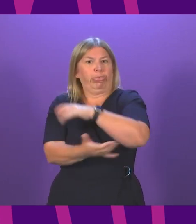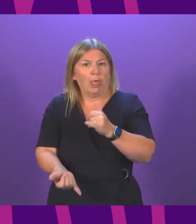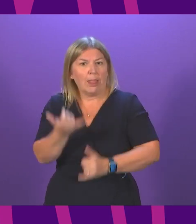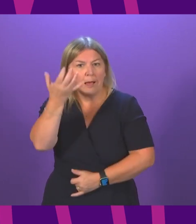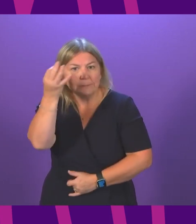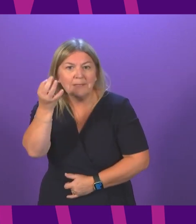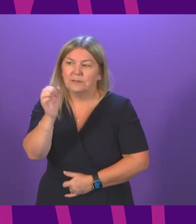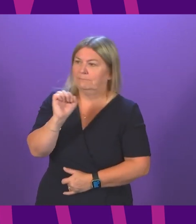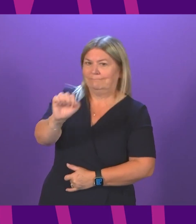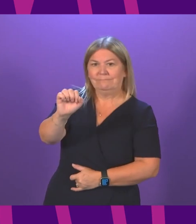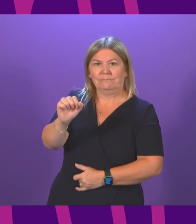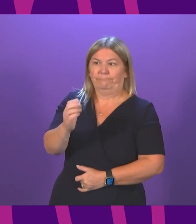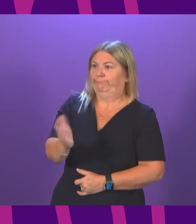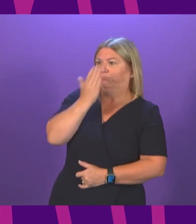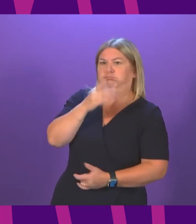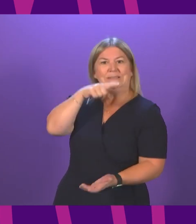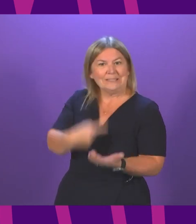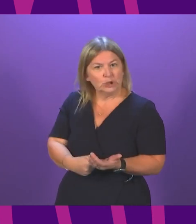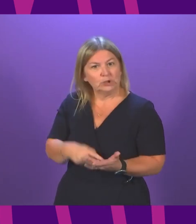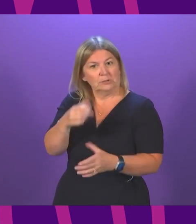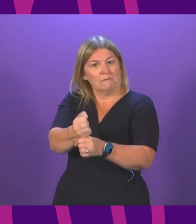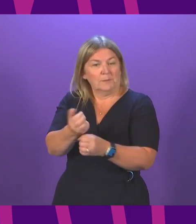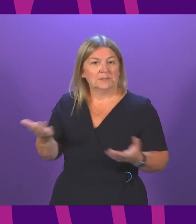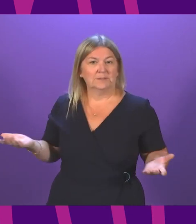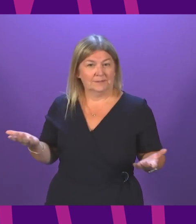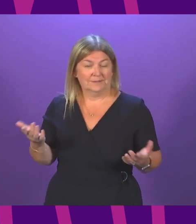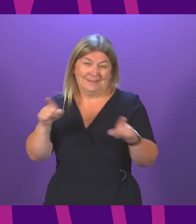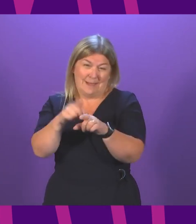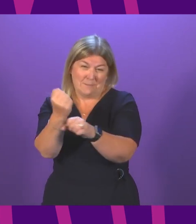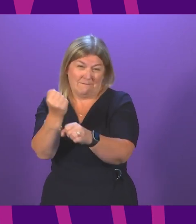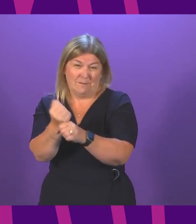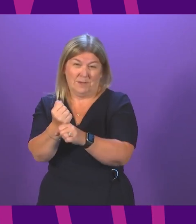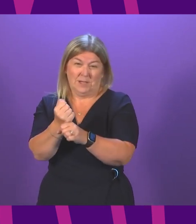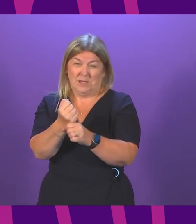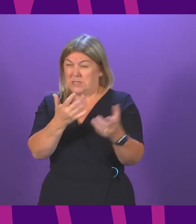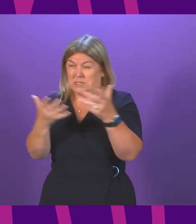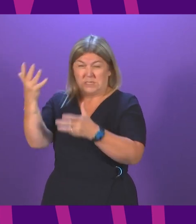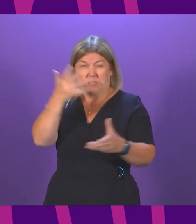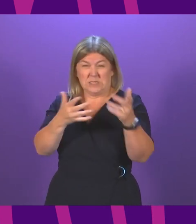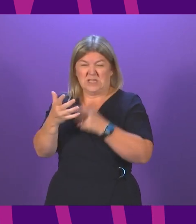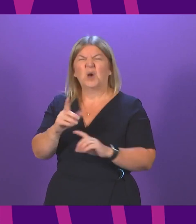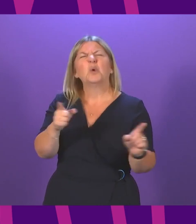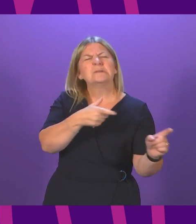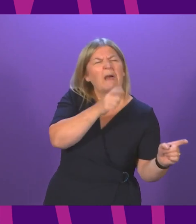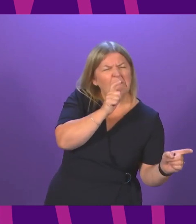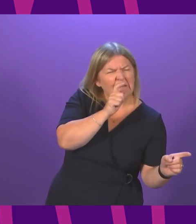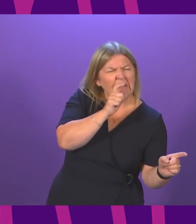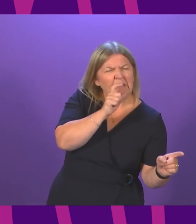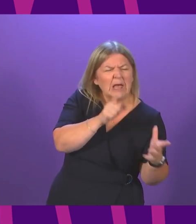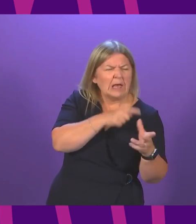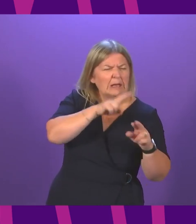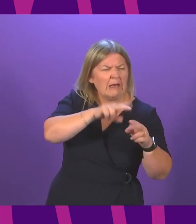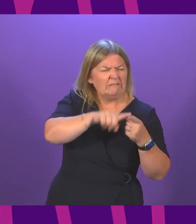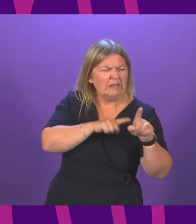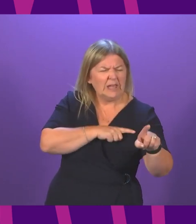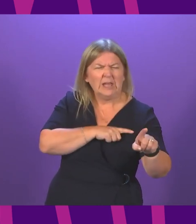knee-jerk decision-making of this government. The same government that brought you confusion over what is a cafe now brings you confusion over